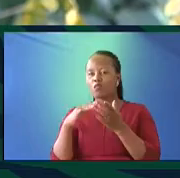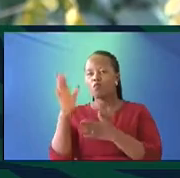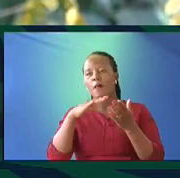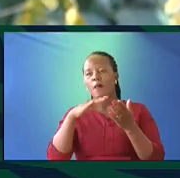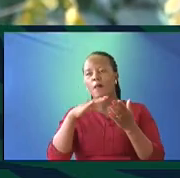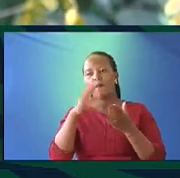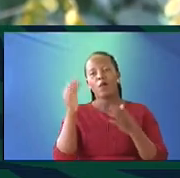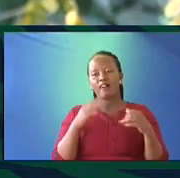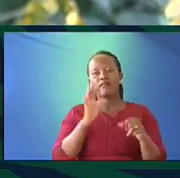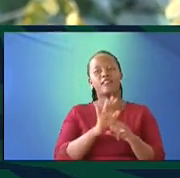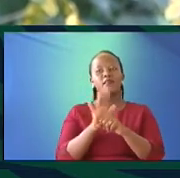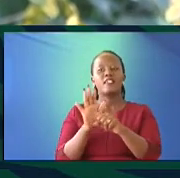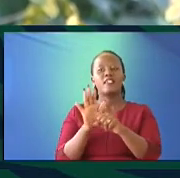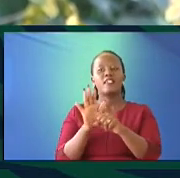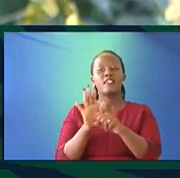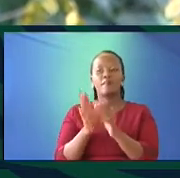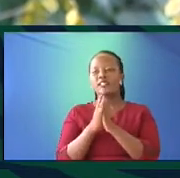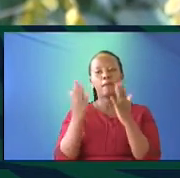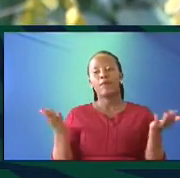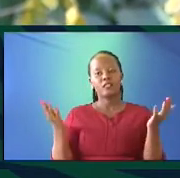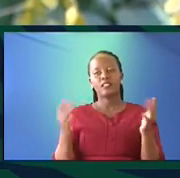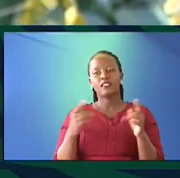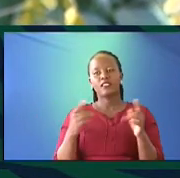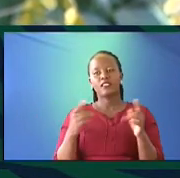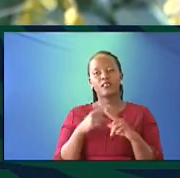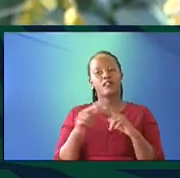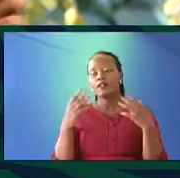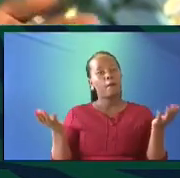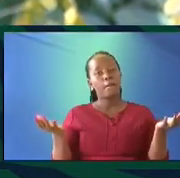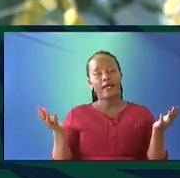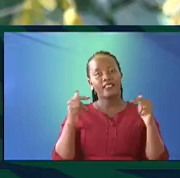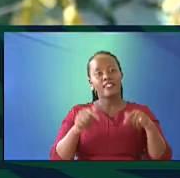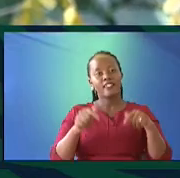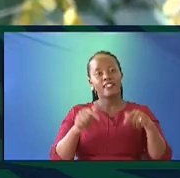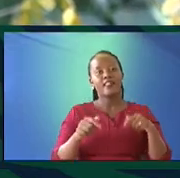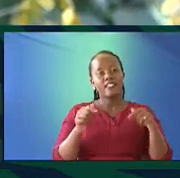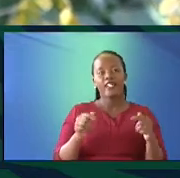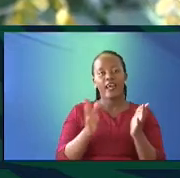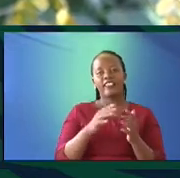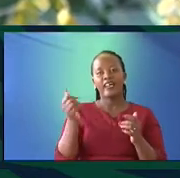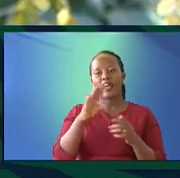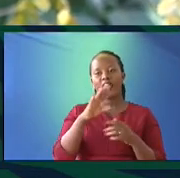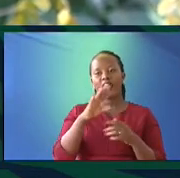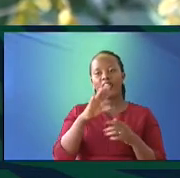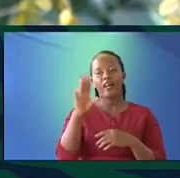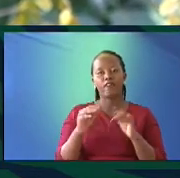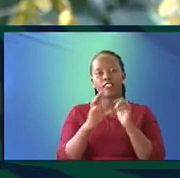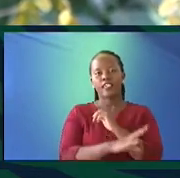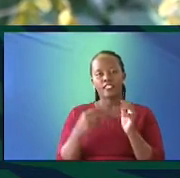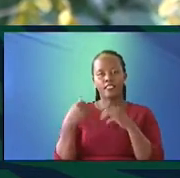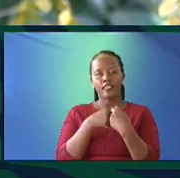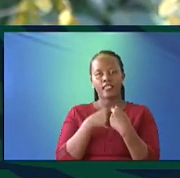have so many books, so much to talk about here in other African countries, what we have done,